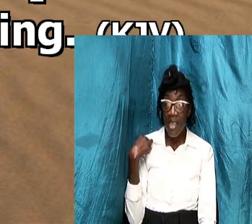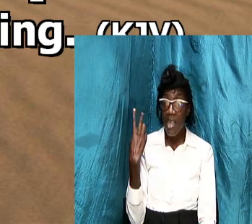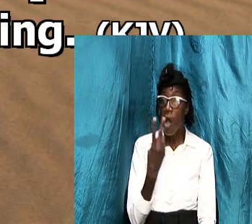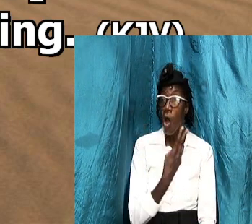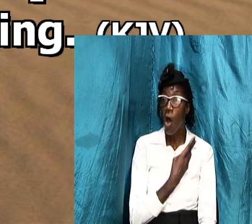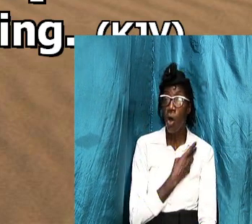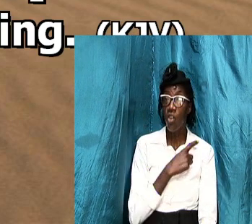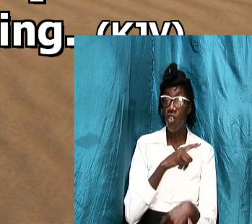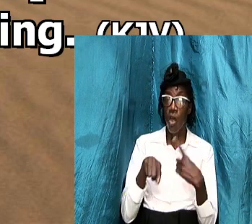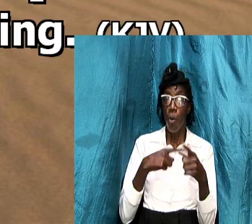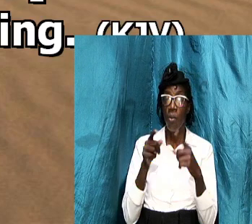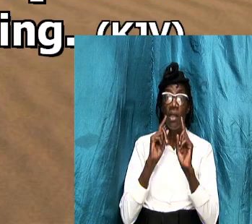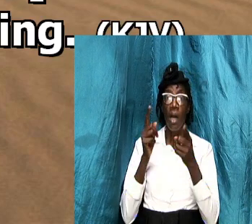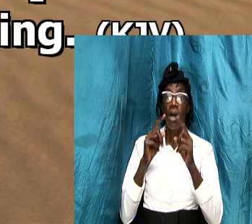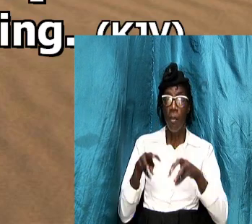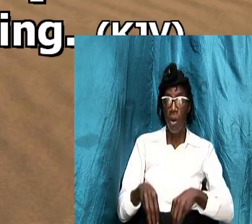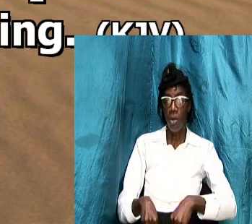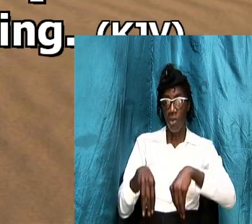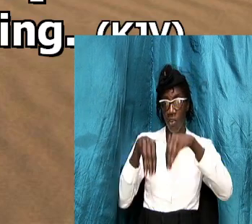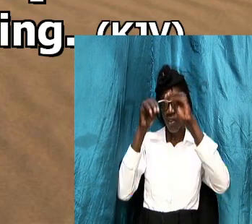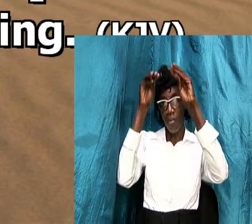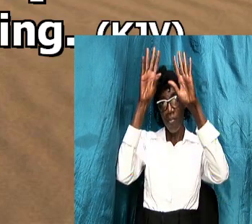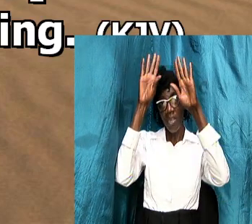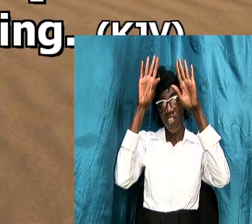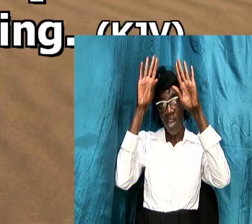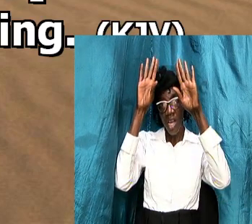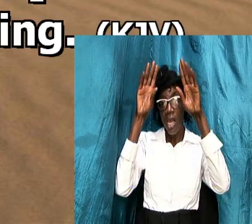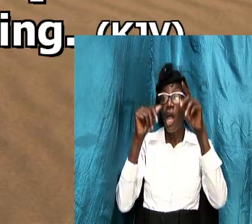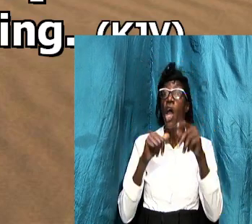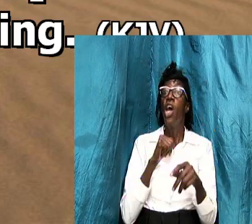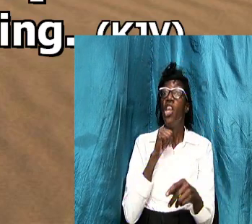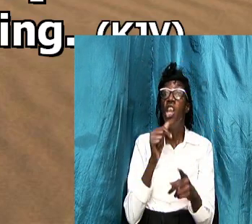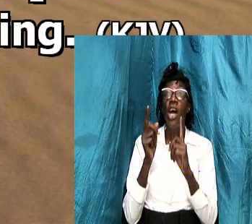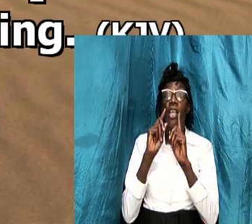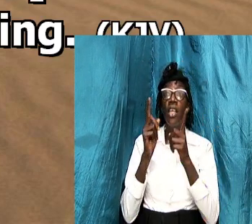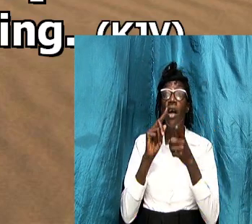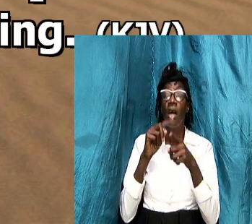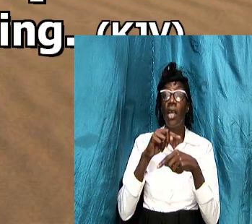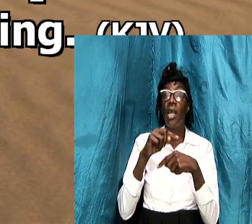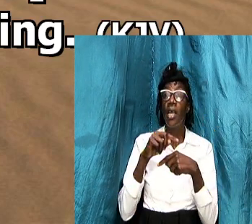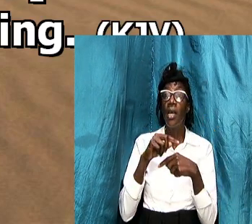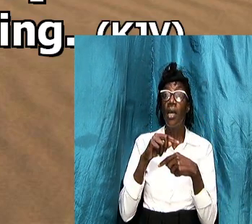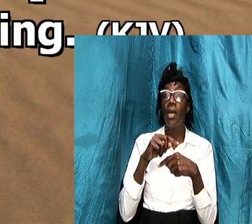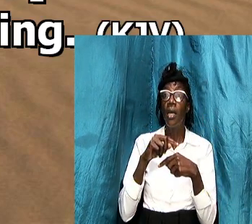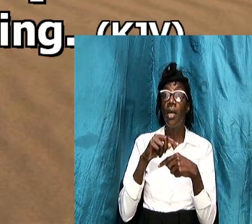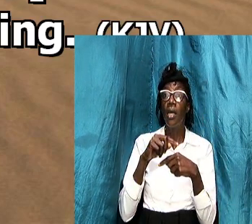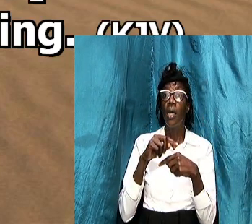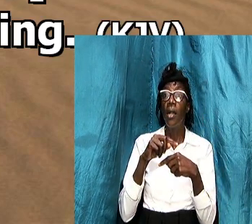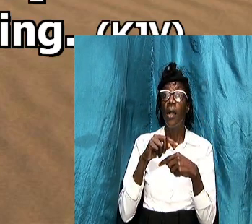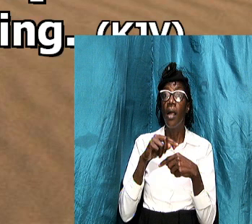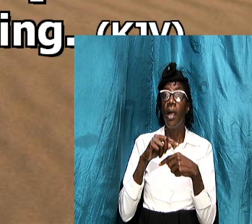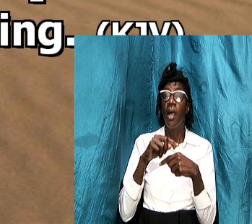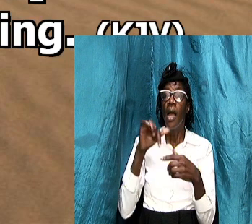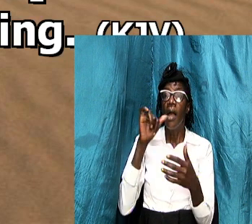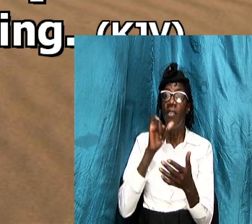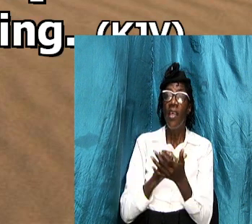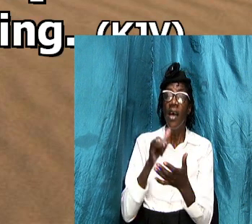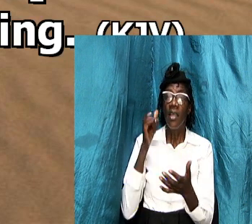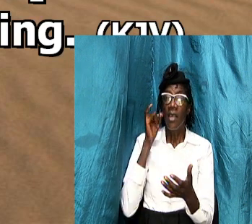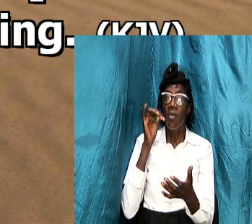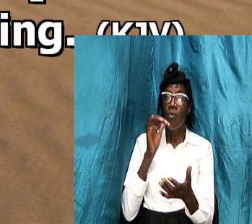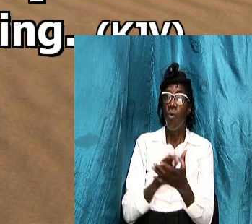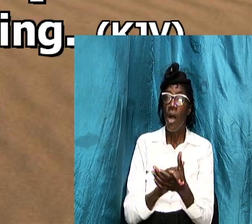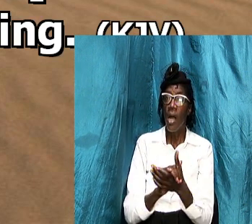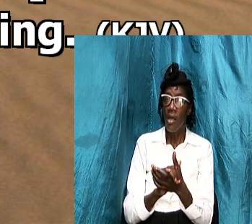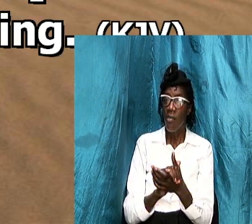submission we are not at all talking or signifying or suggesting that the wife is in